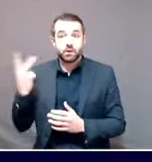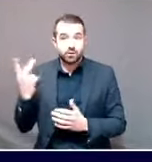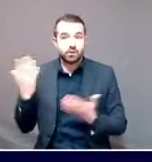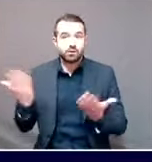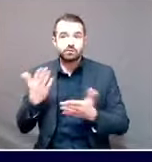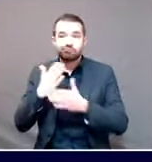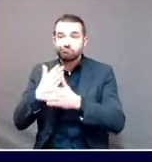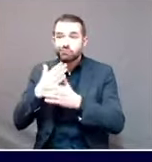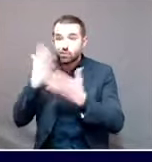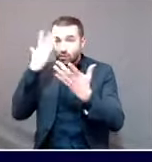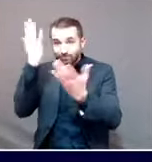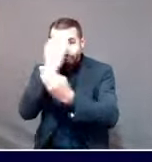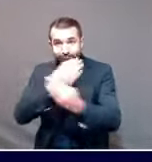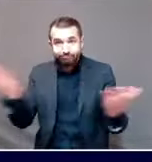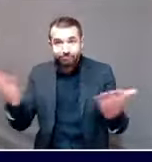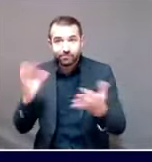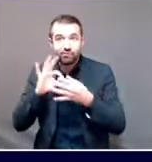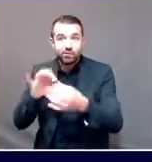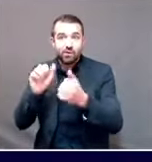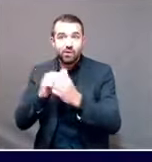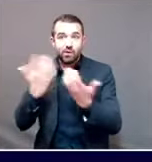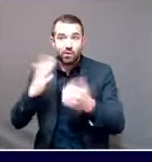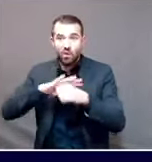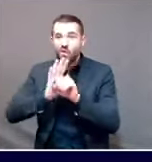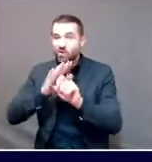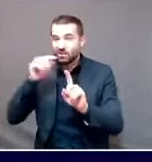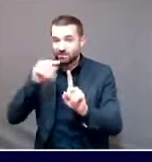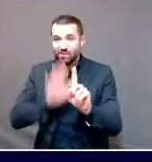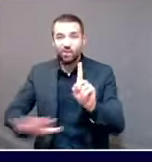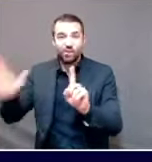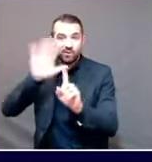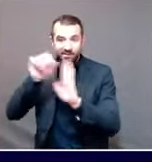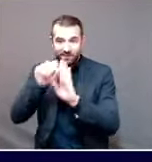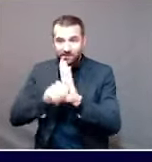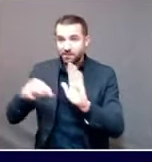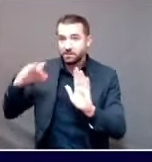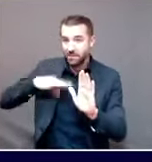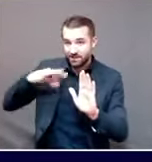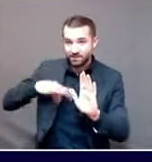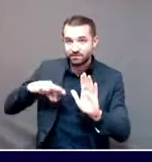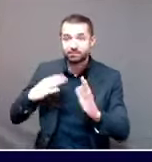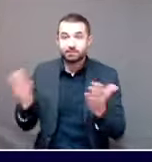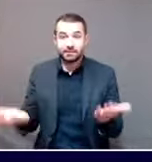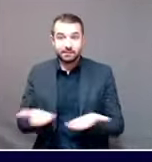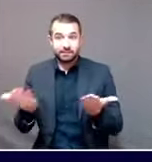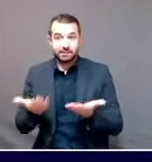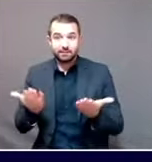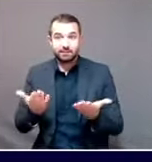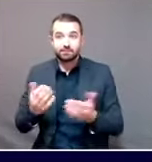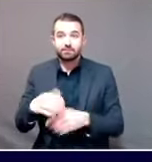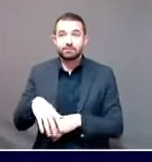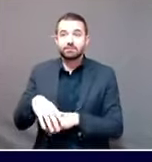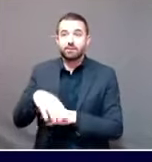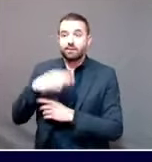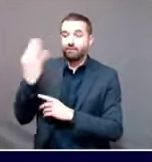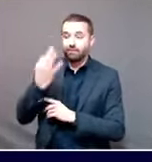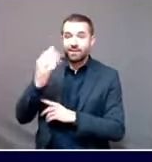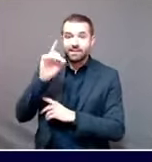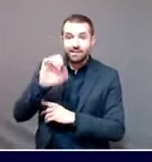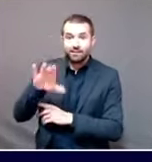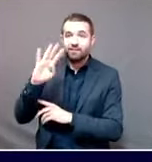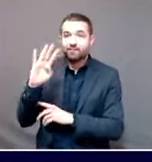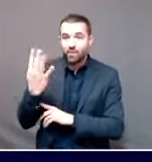an update on where we stand with respect to COVID-19 for the state of Maine for today, Friday, December 4th,